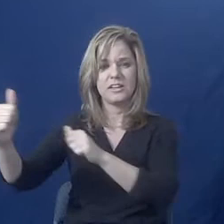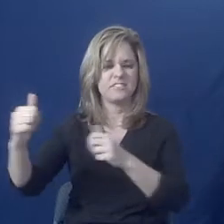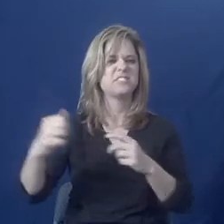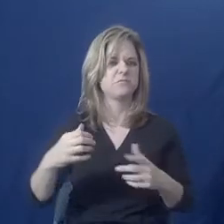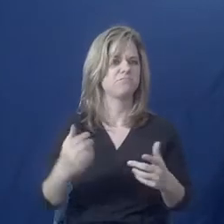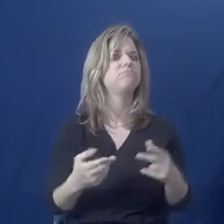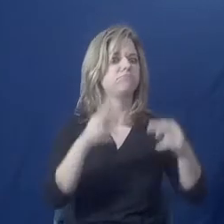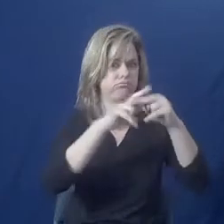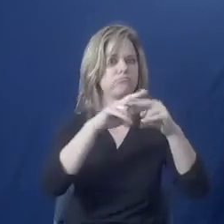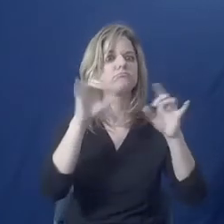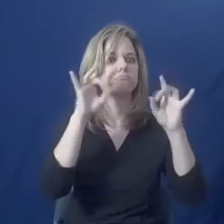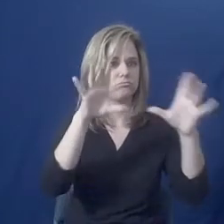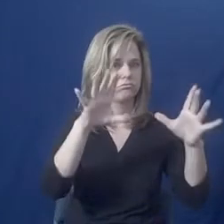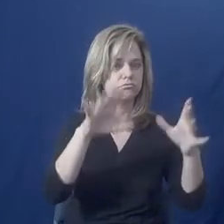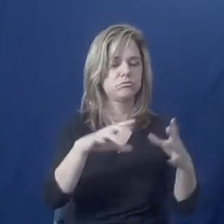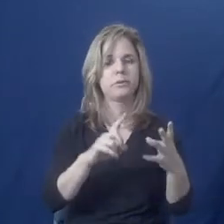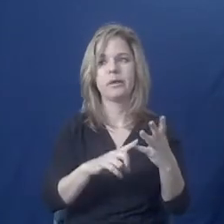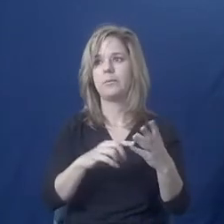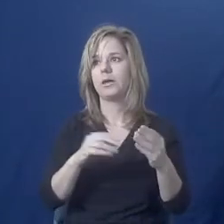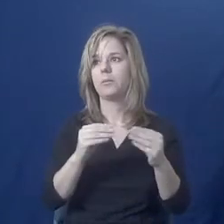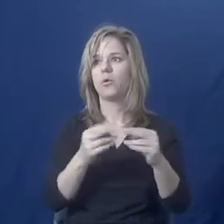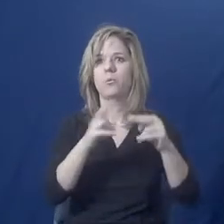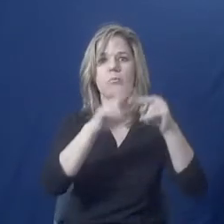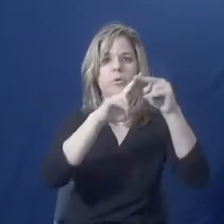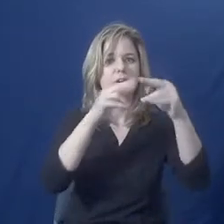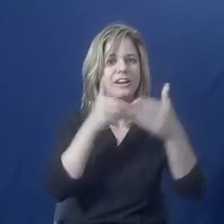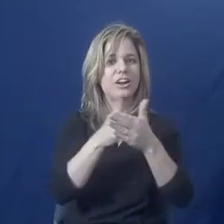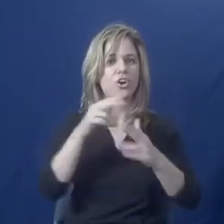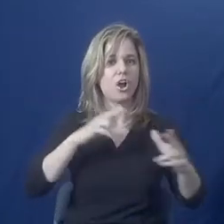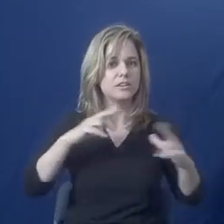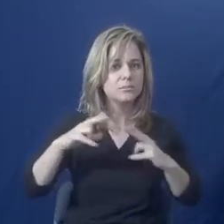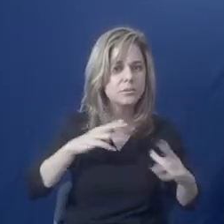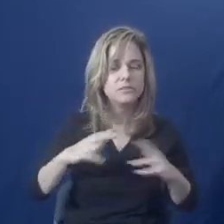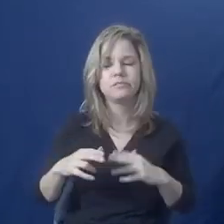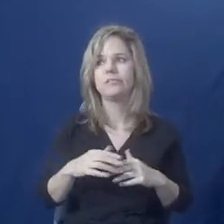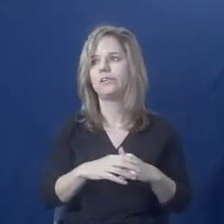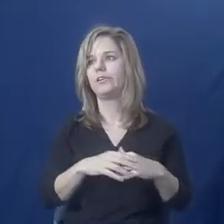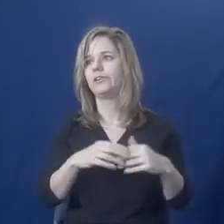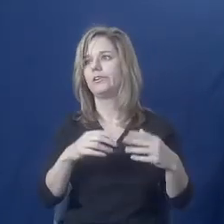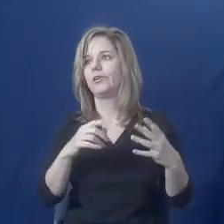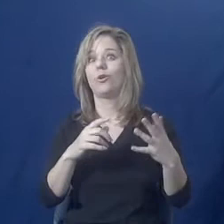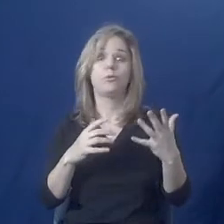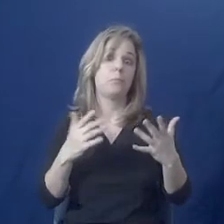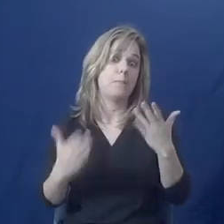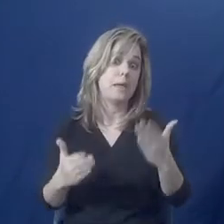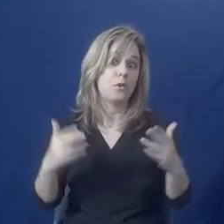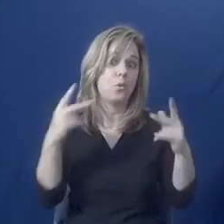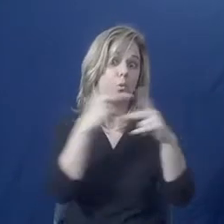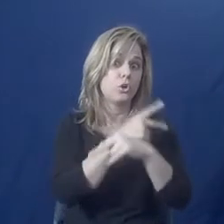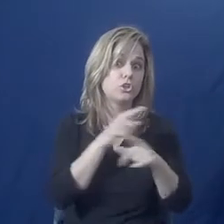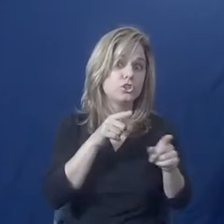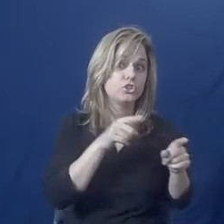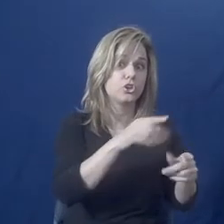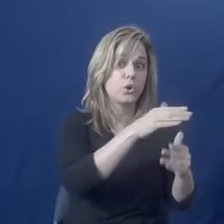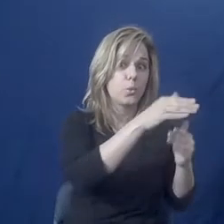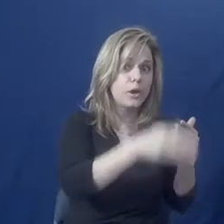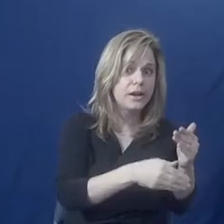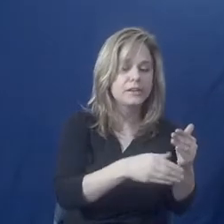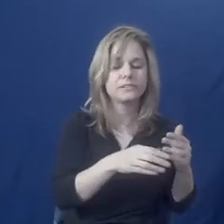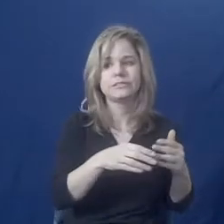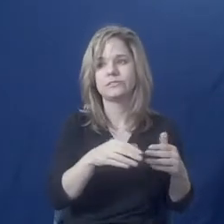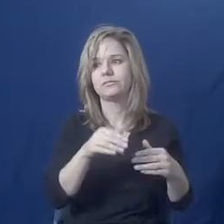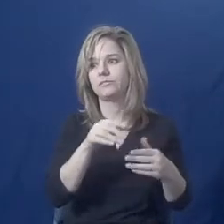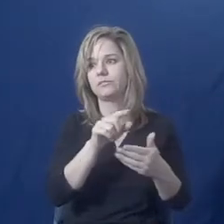around the holidays? Does it get worse on the weekends or the weekdays? Does it happen at night in the morning?